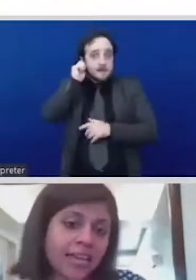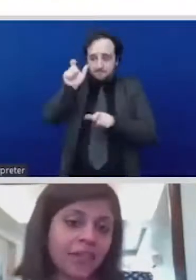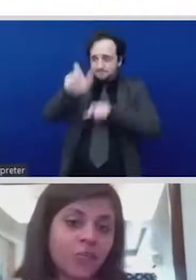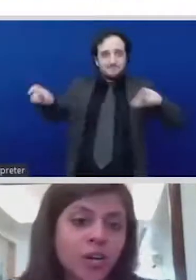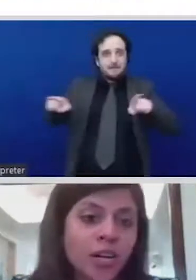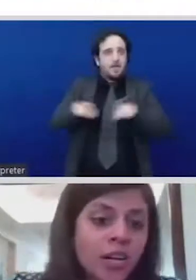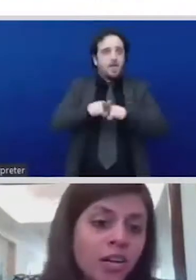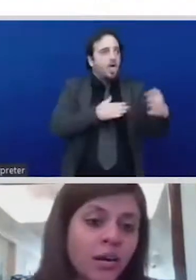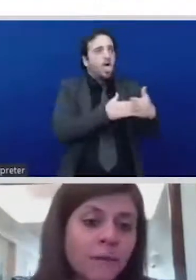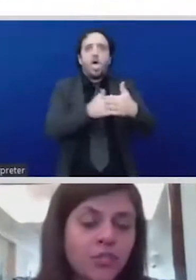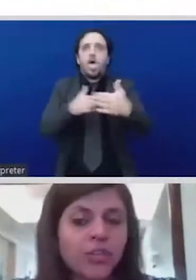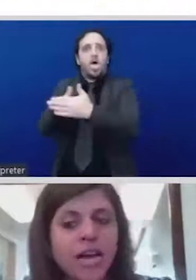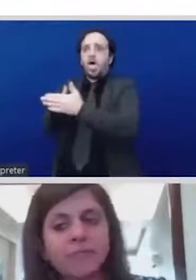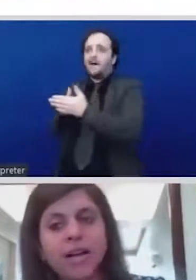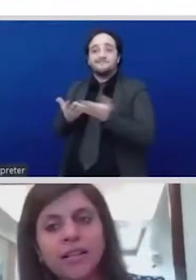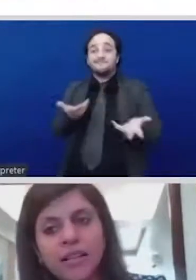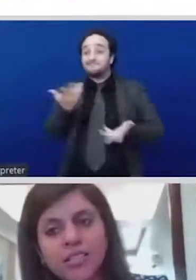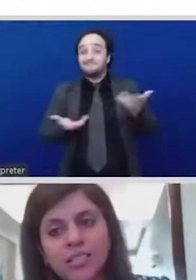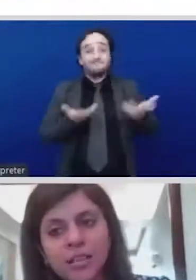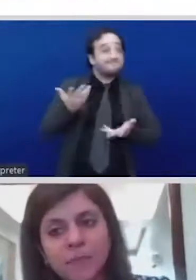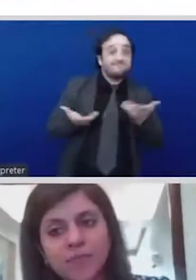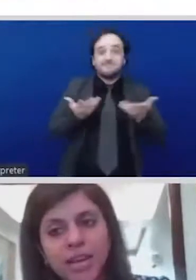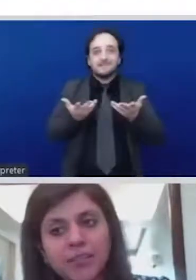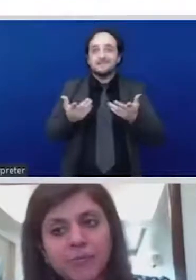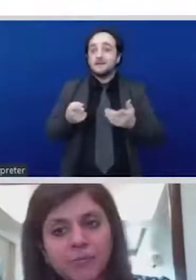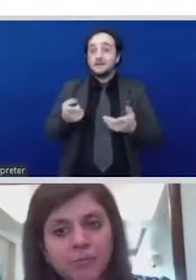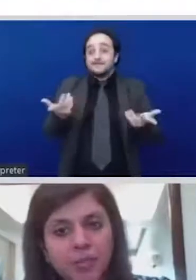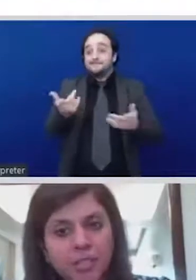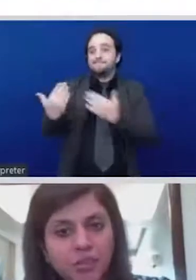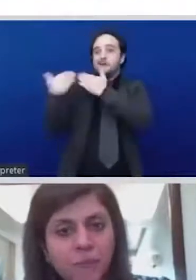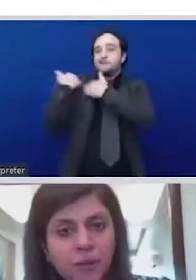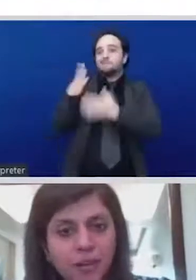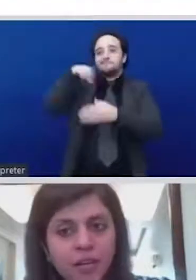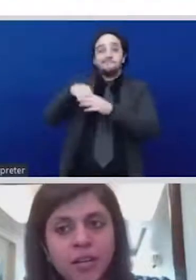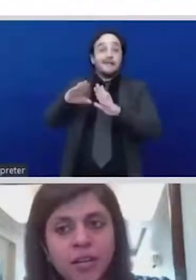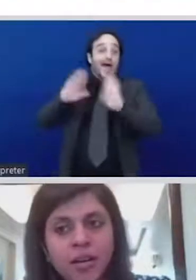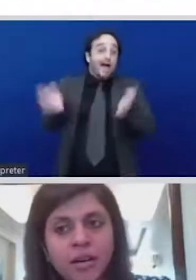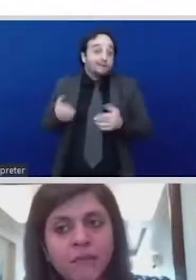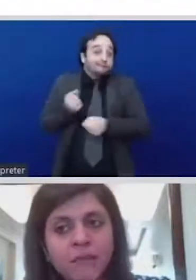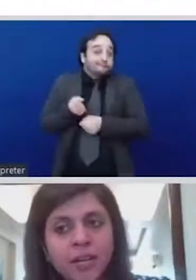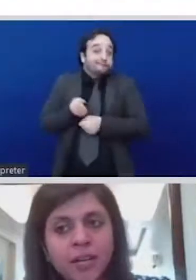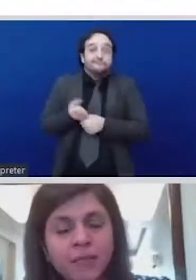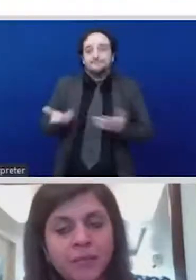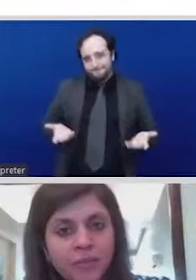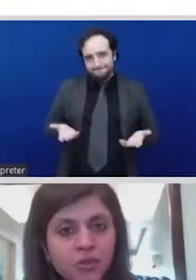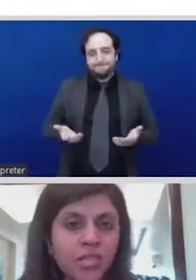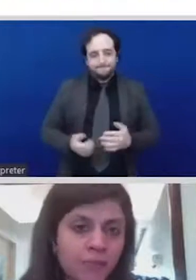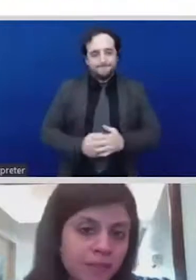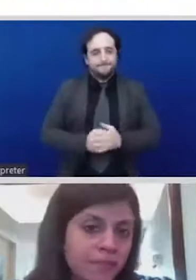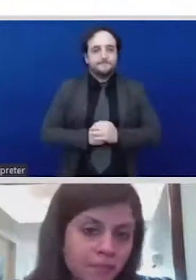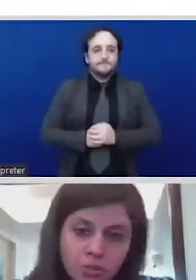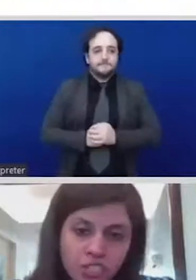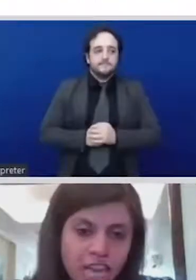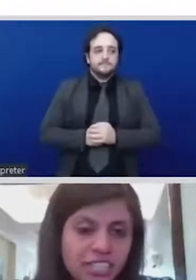caregiving work so I'll just kind of put a stop here and of course coming